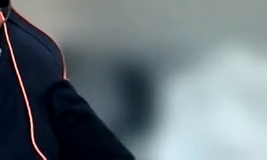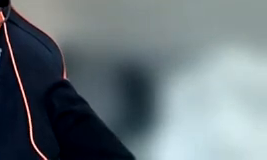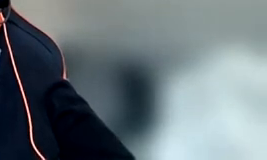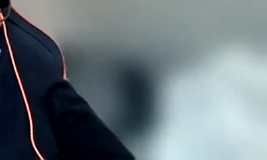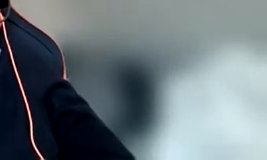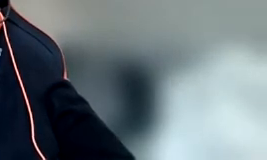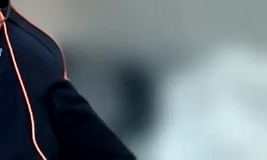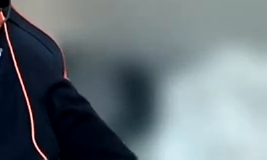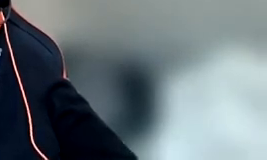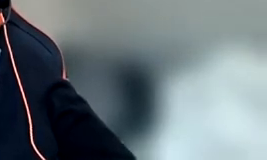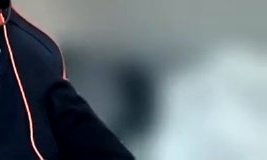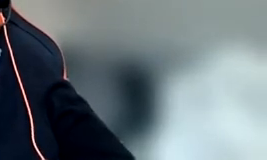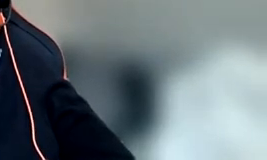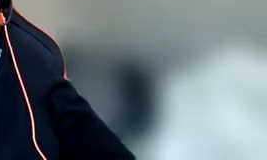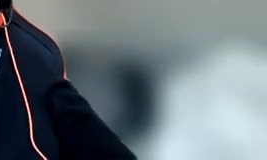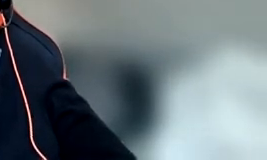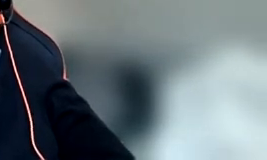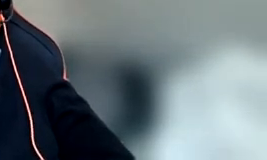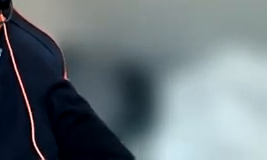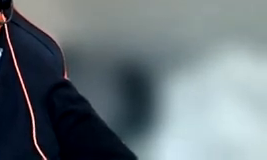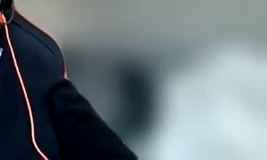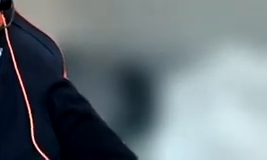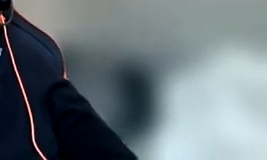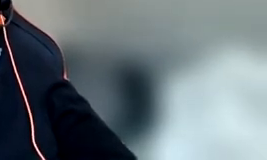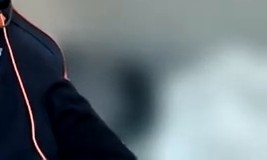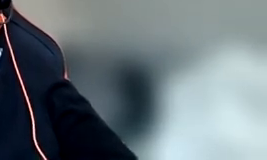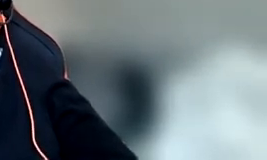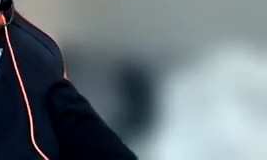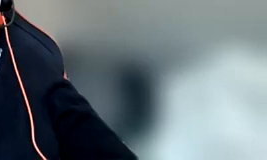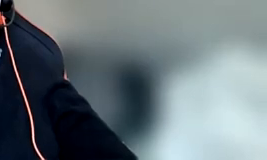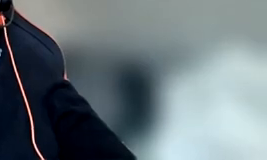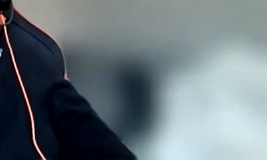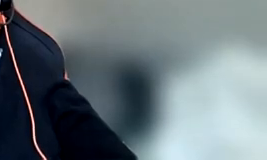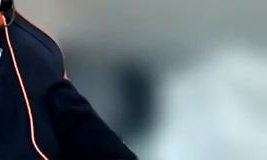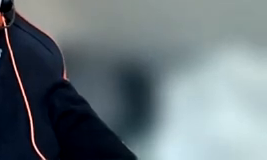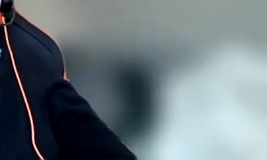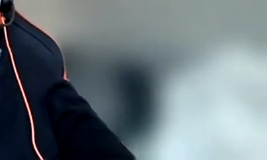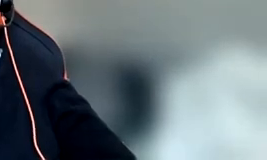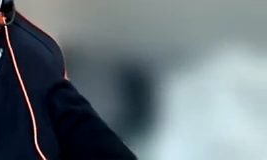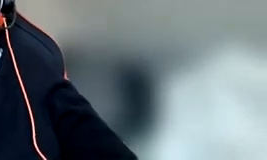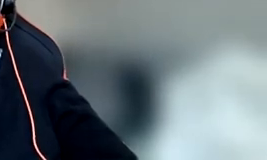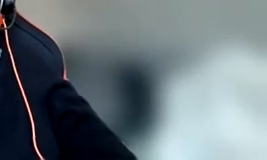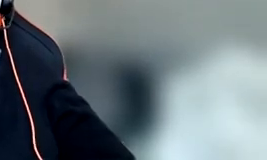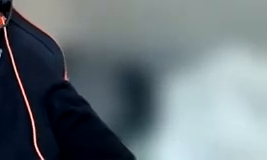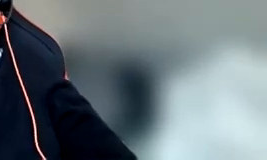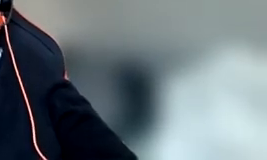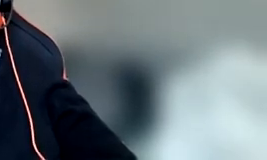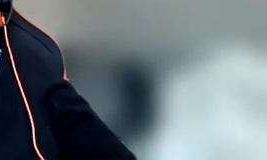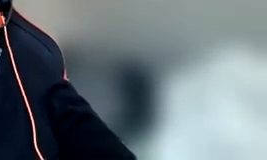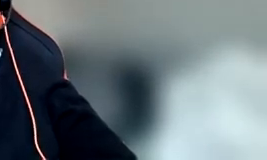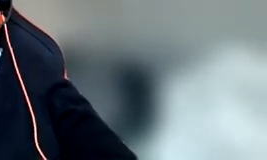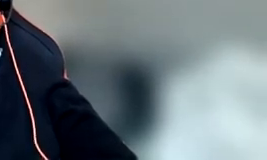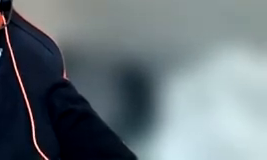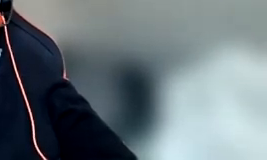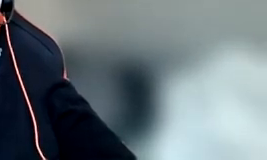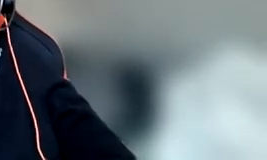in my typical life the director of the live work well research center and i'm joined on the panel with two other team members and i'm going